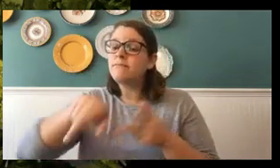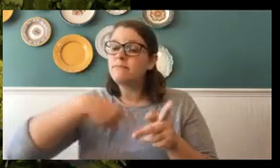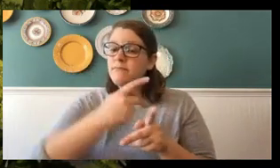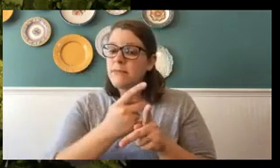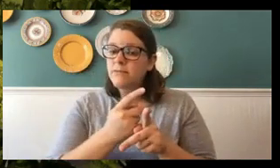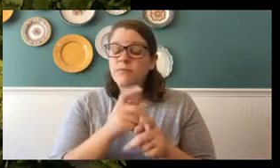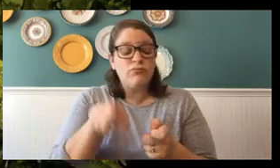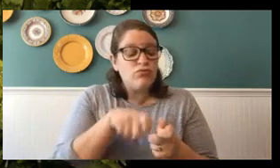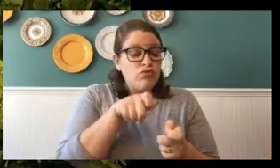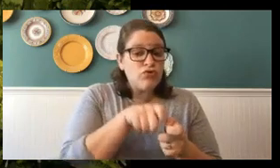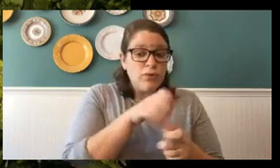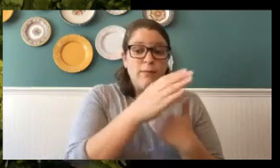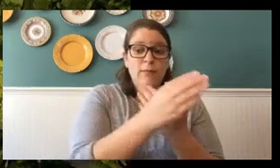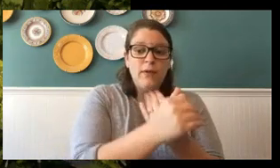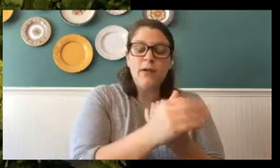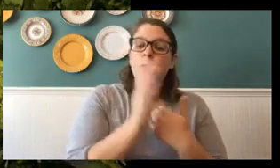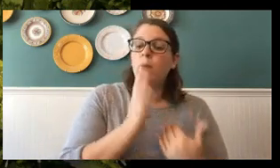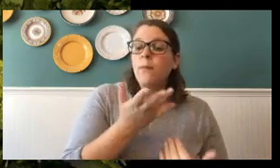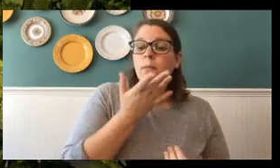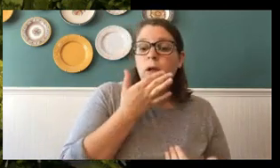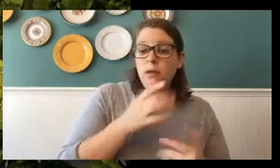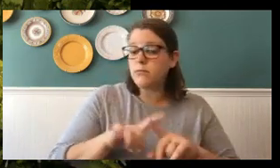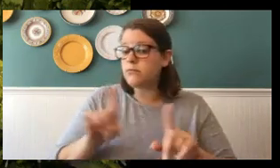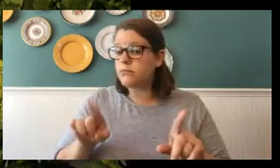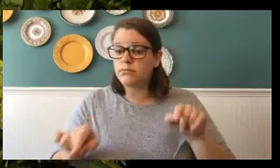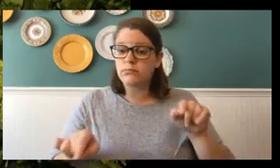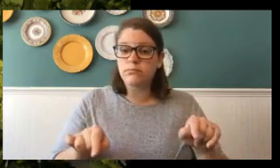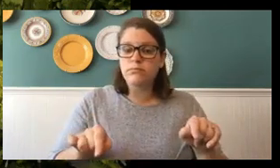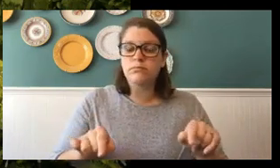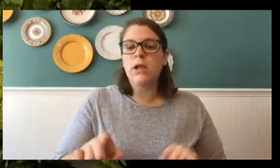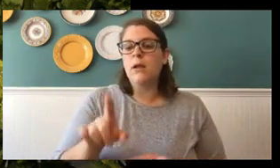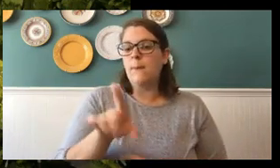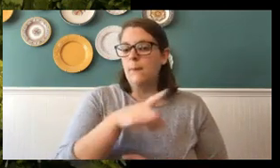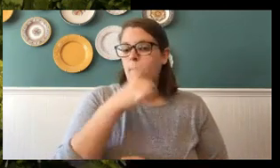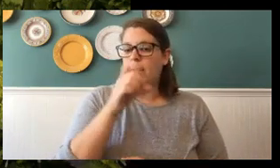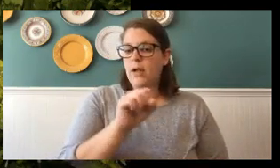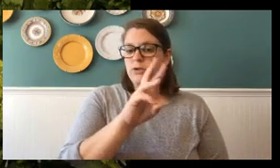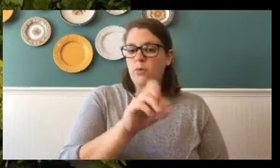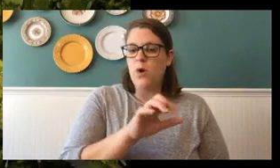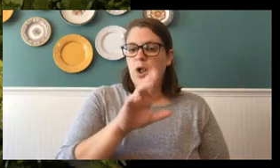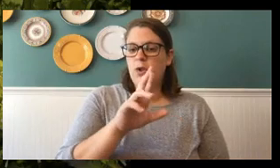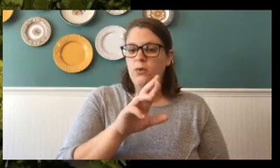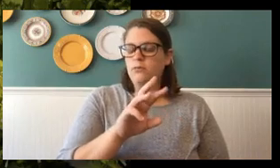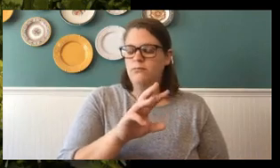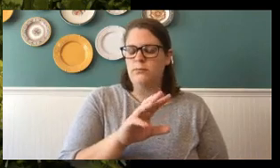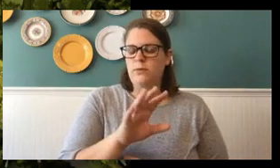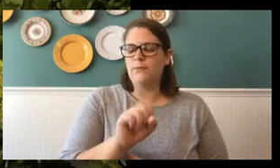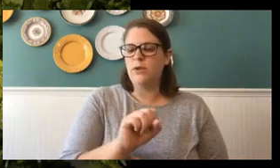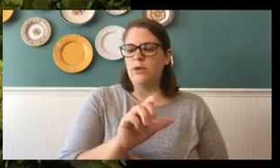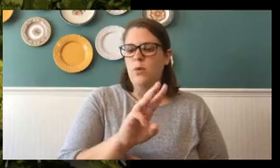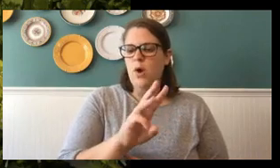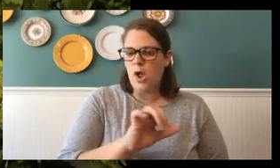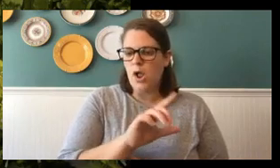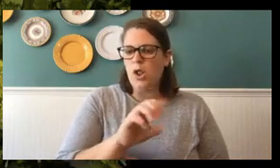certain butterflies, it'll be the color. So, for instance, black swallowtails have a beautiful amount of blue